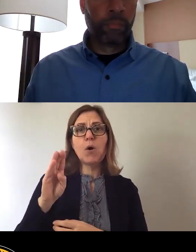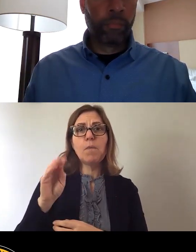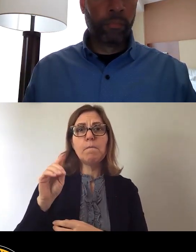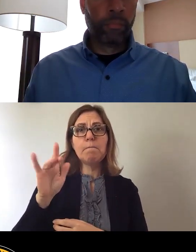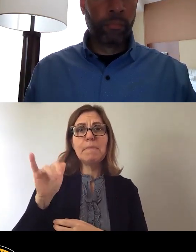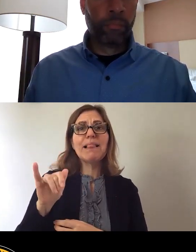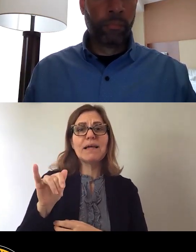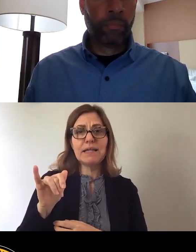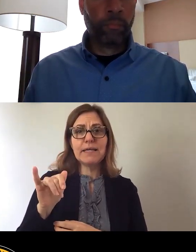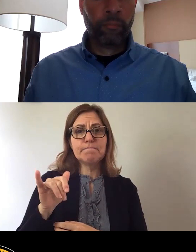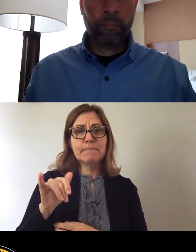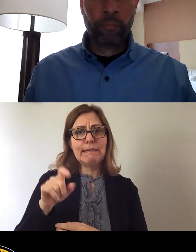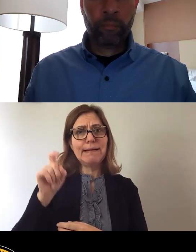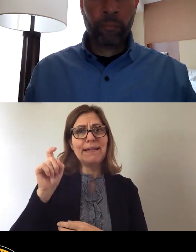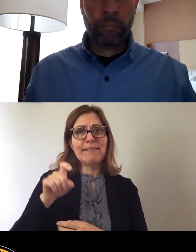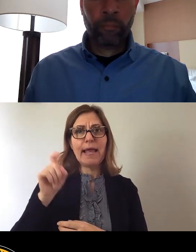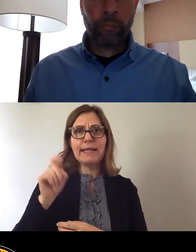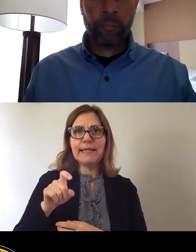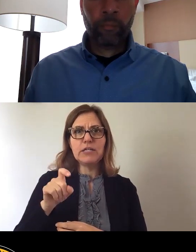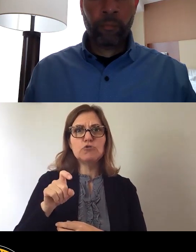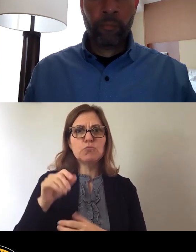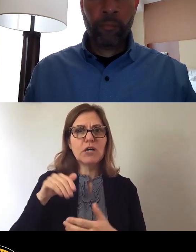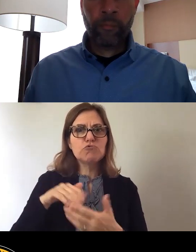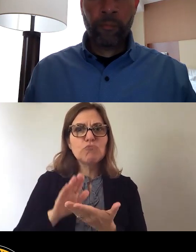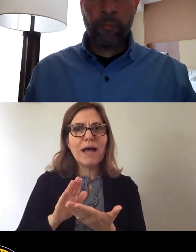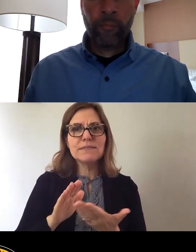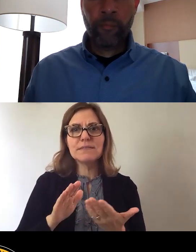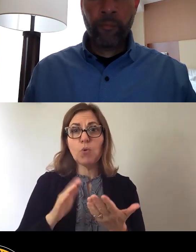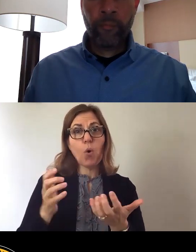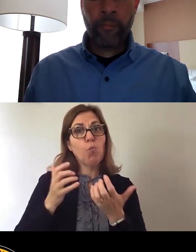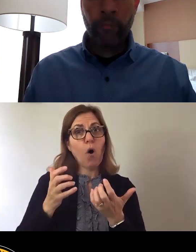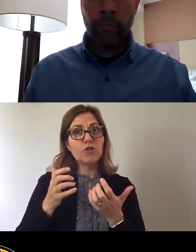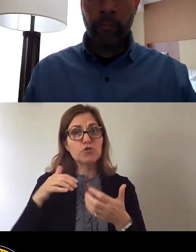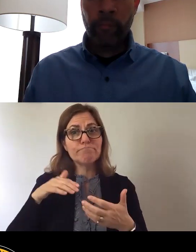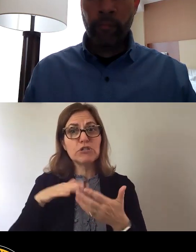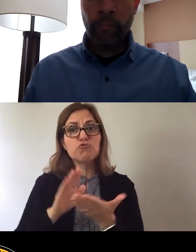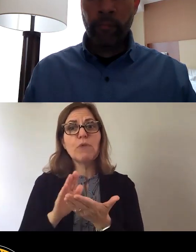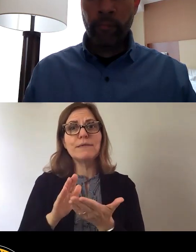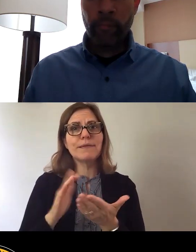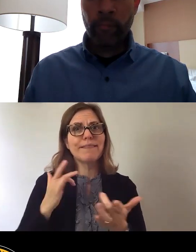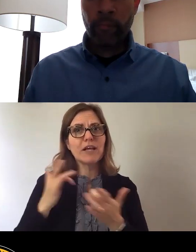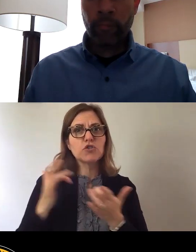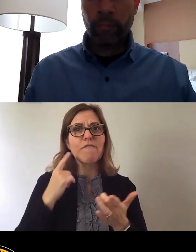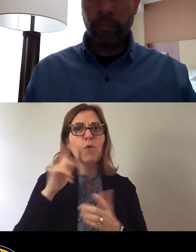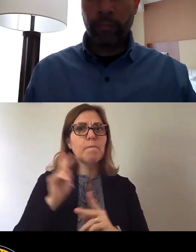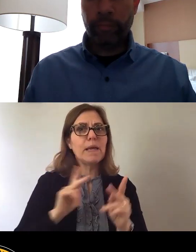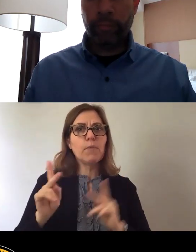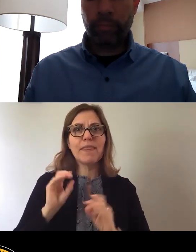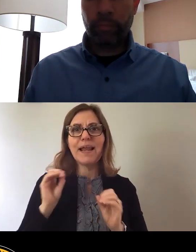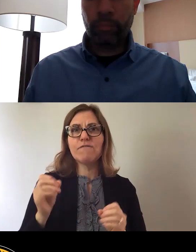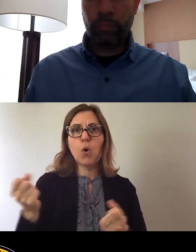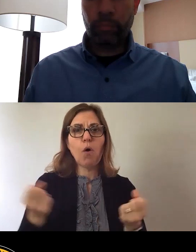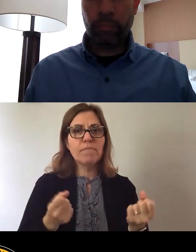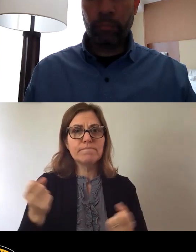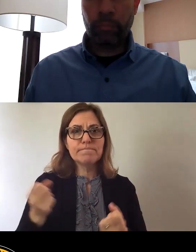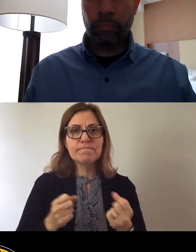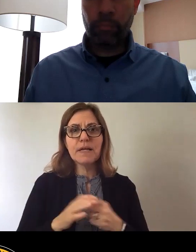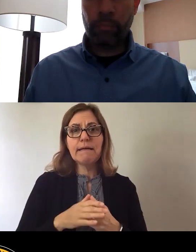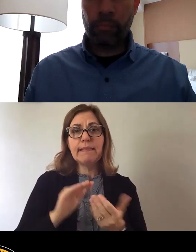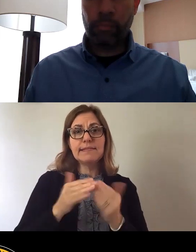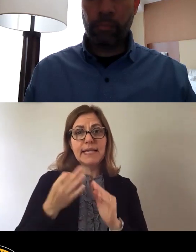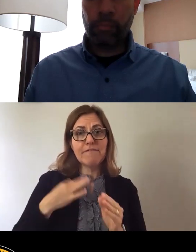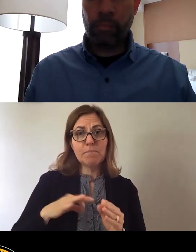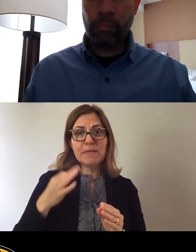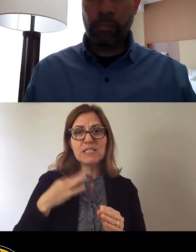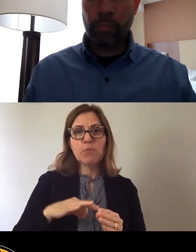concerns of people who don't have automobiles. But also the city of Pittsburgh has pushed to remove what they